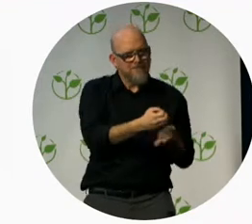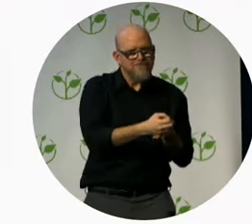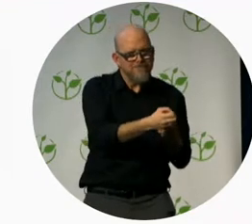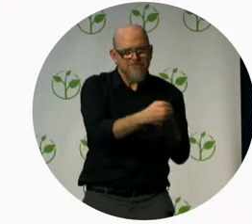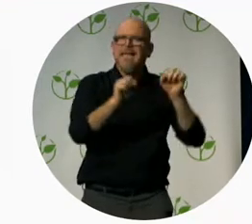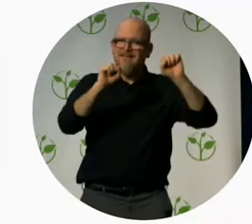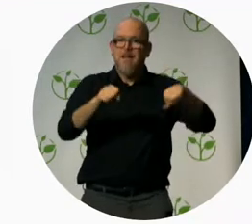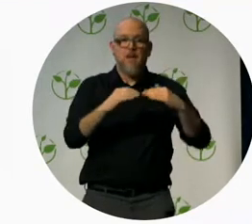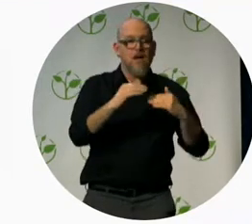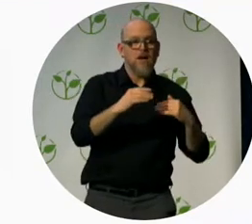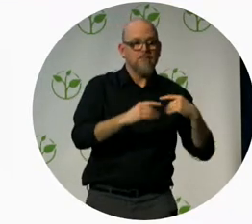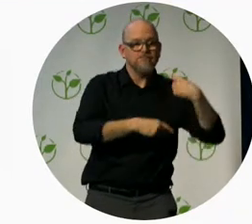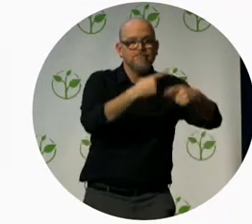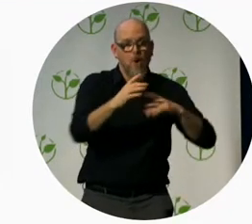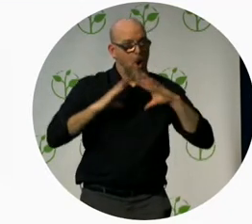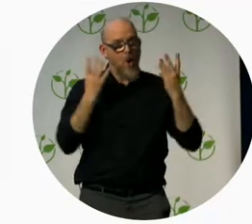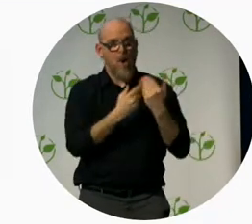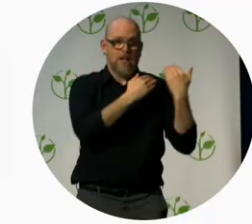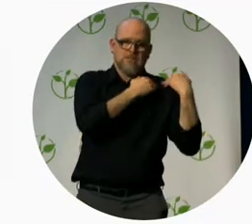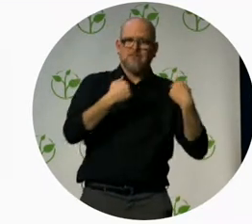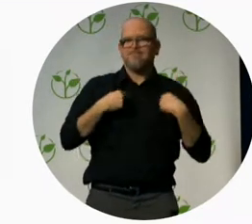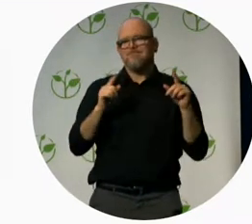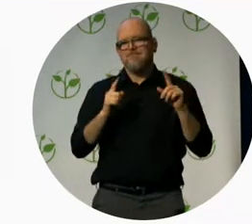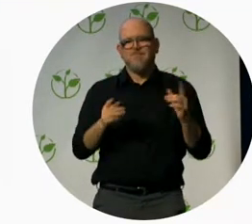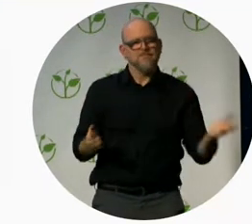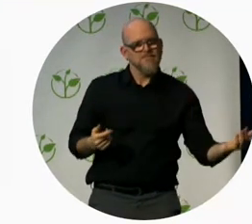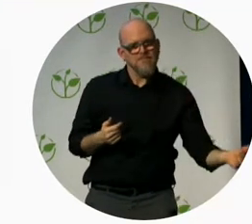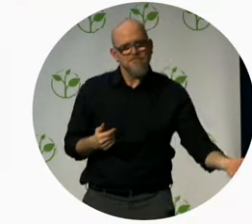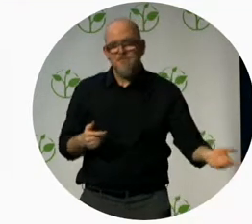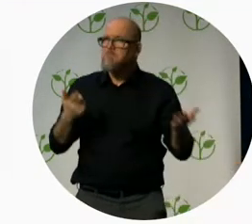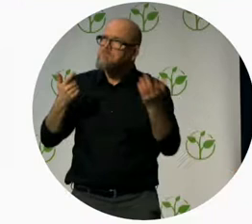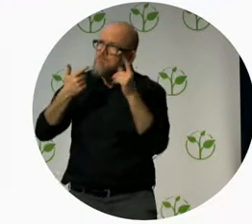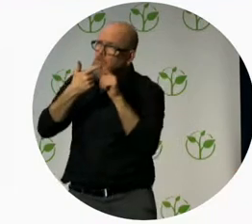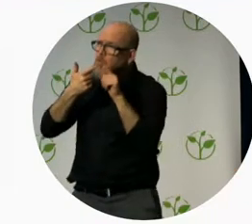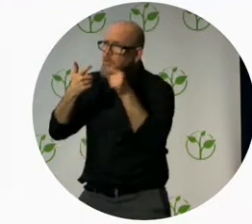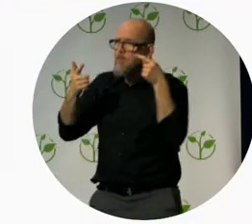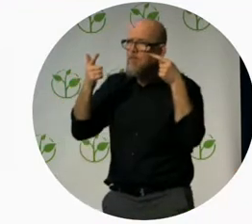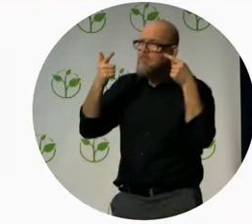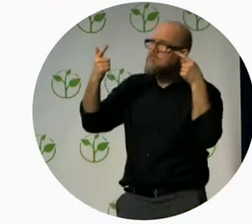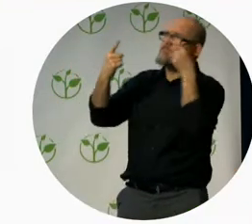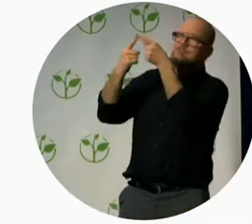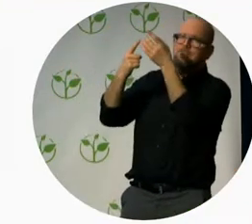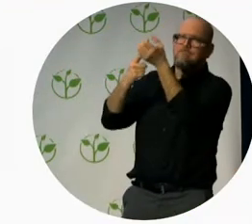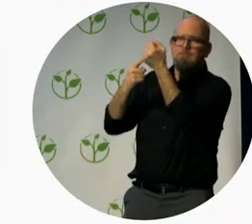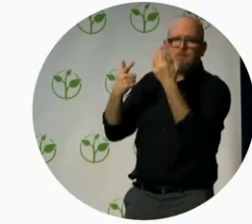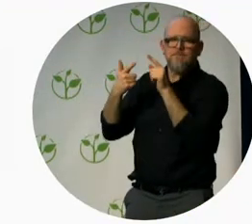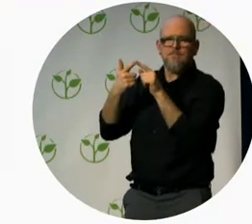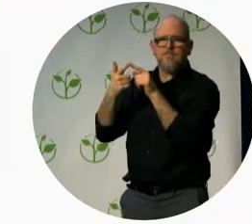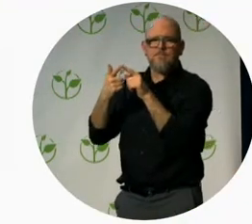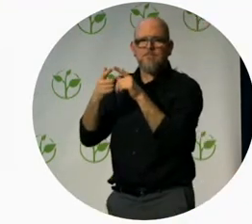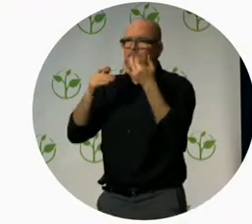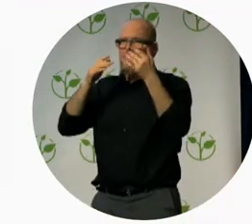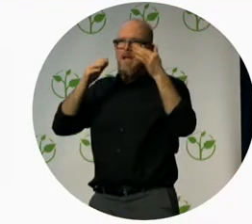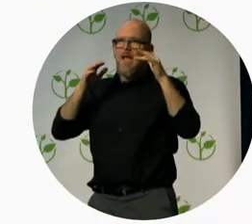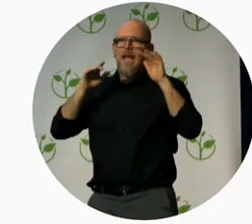this might sound crazy but one of our earliest inspirations came from what was then the biggest dating site the biggest